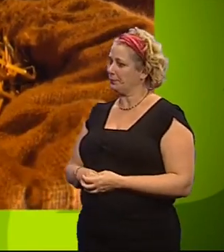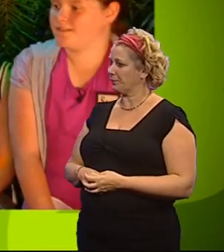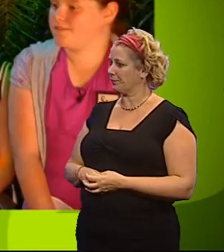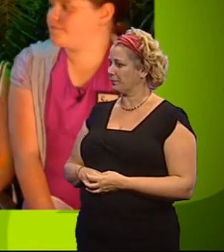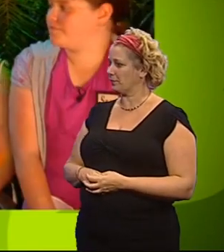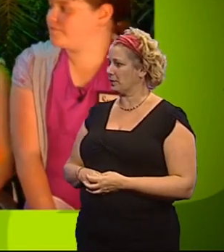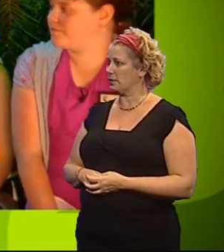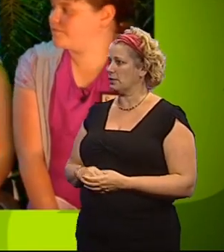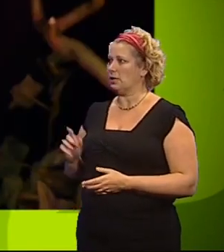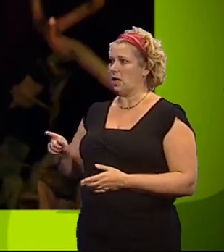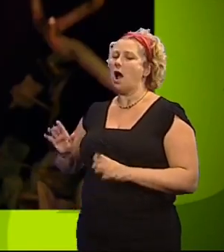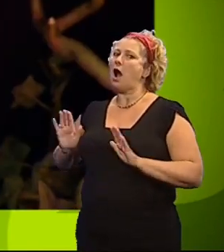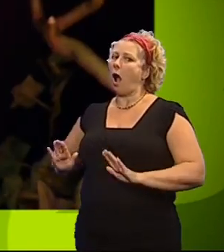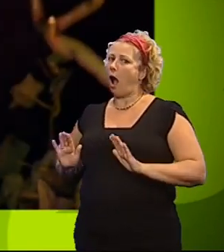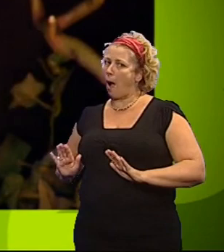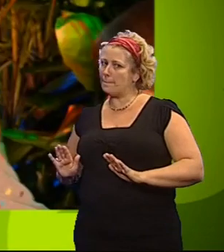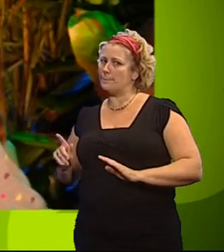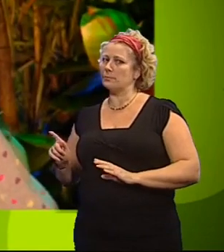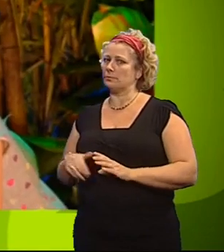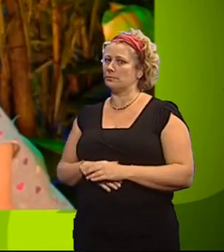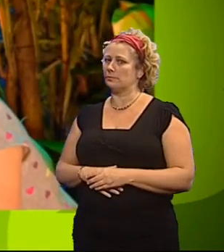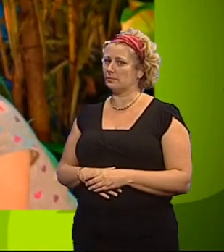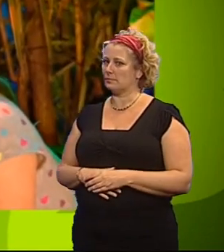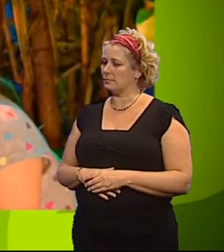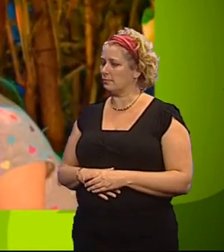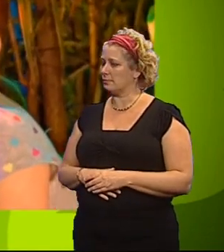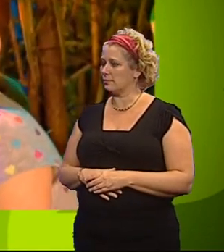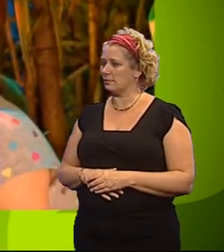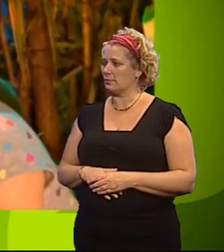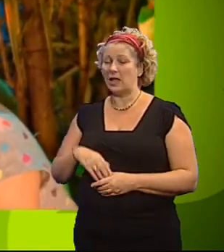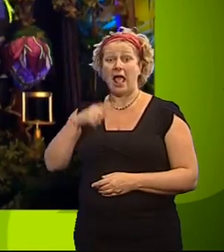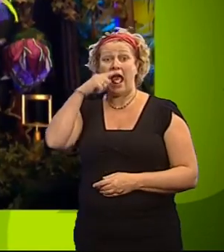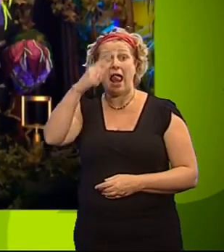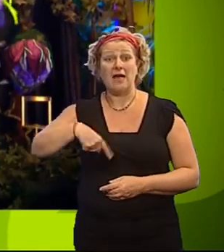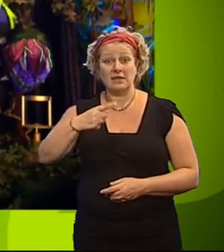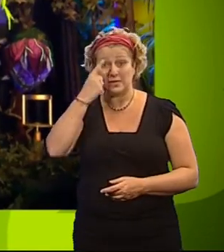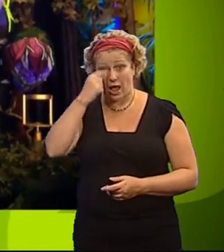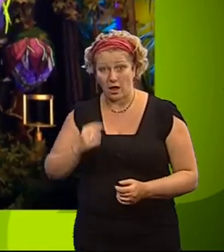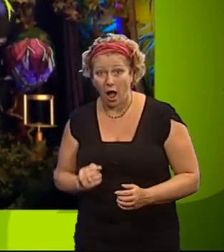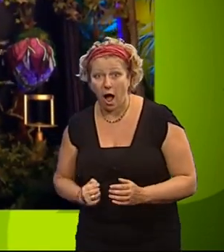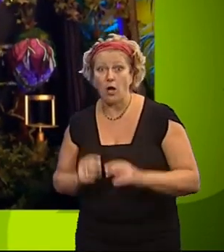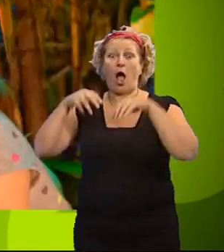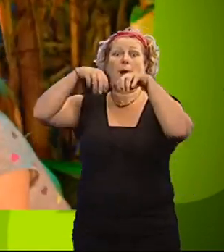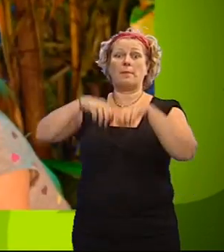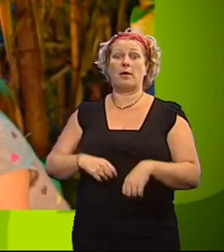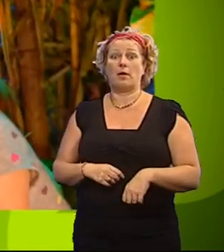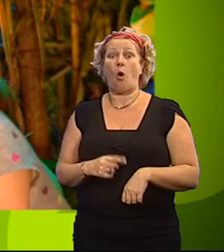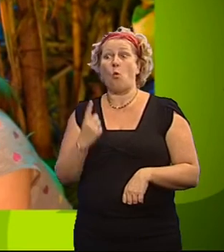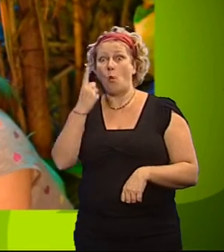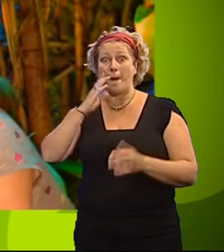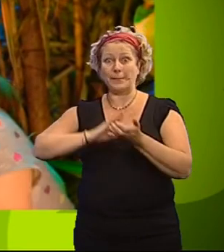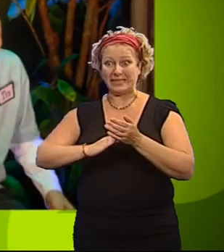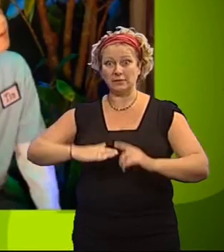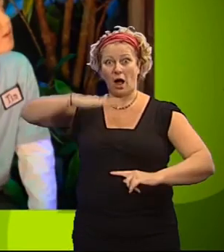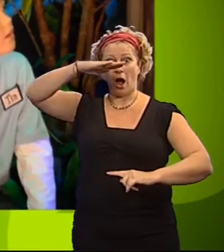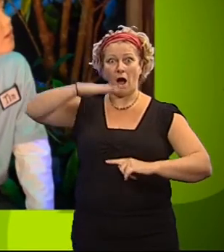can get them on this one, stay calm. Elephants can jump up to one metre high. It's a lie, so